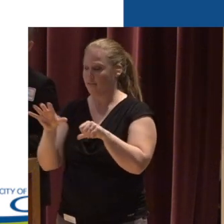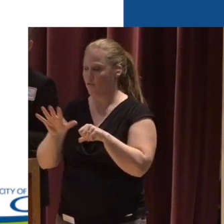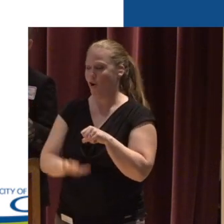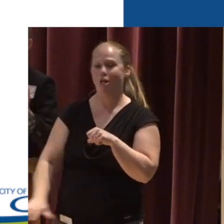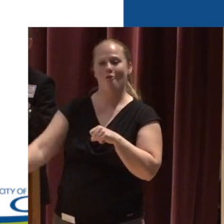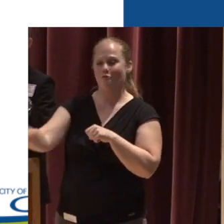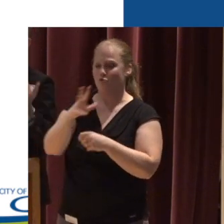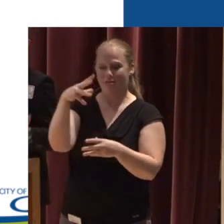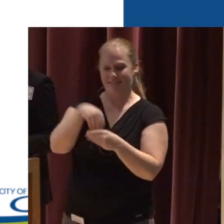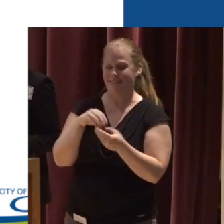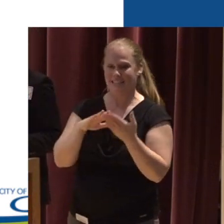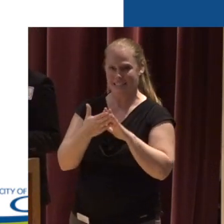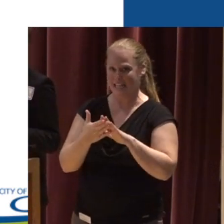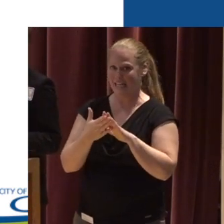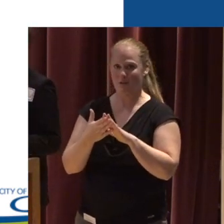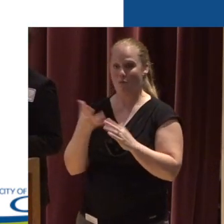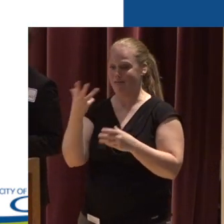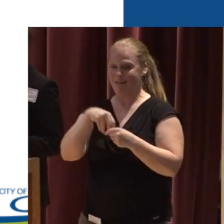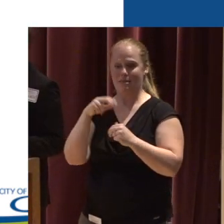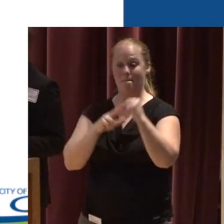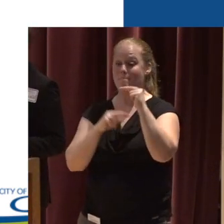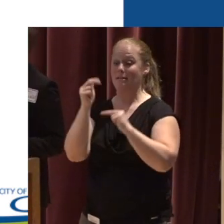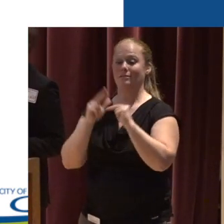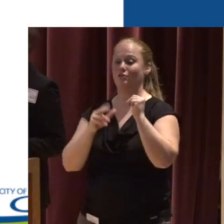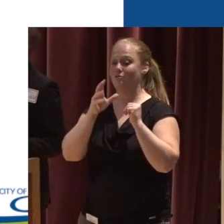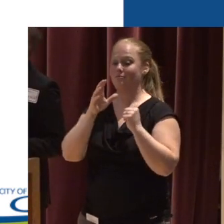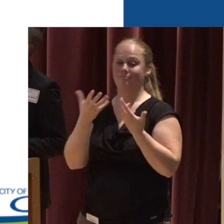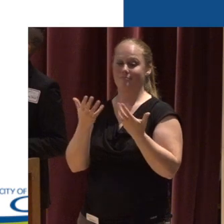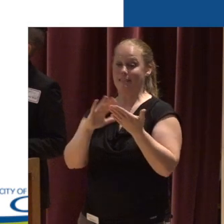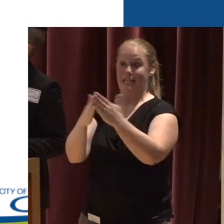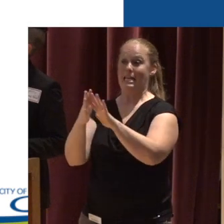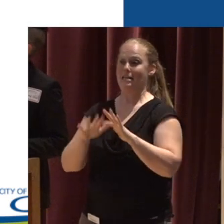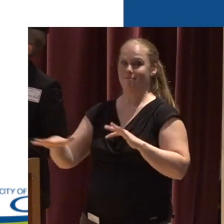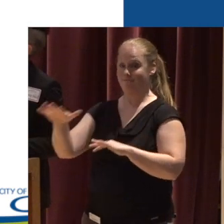the city Within the built environment Within the urban growth boundary